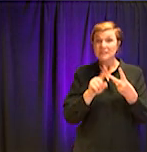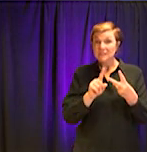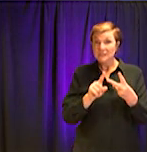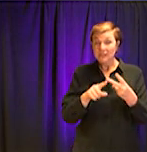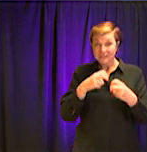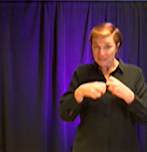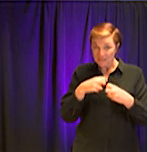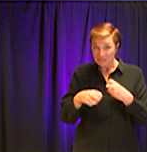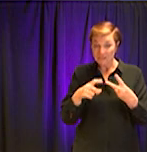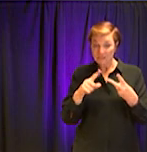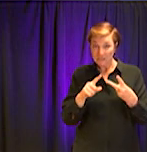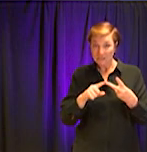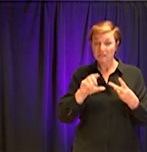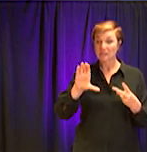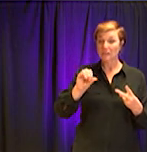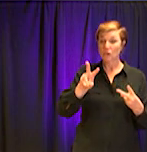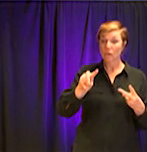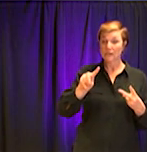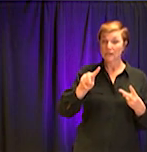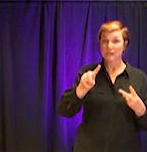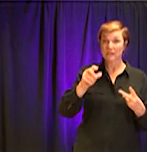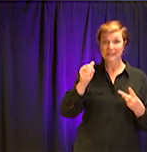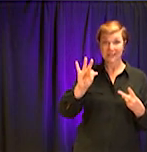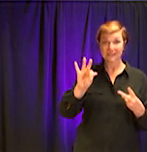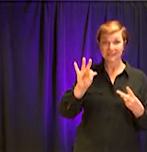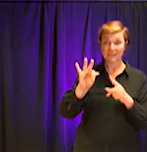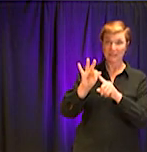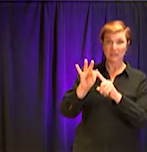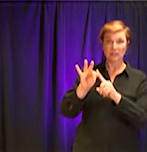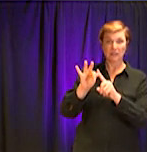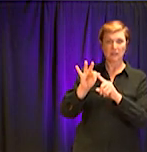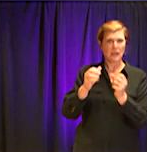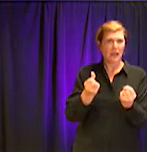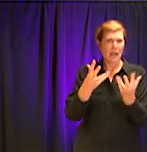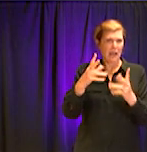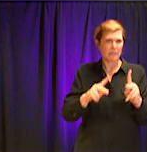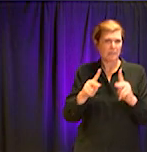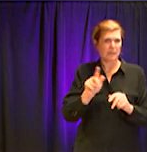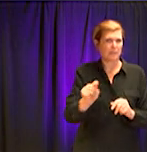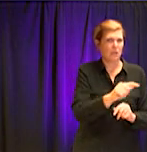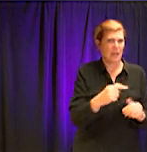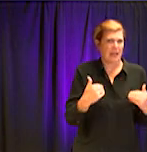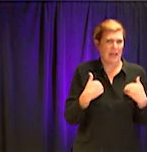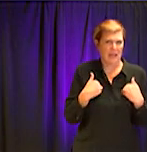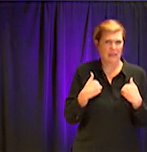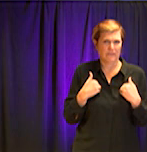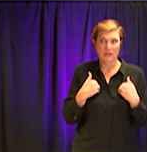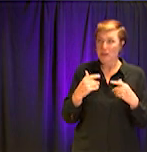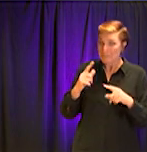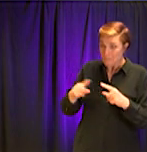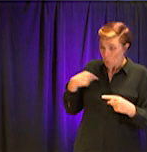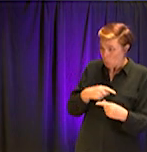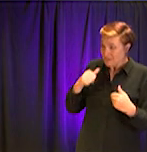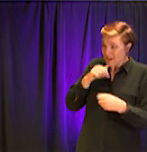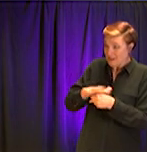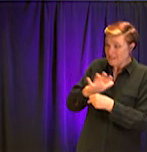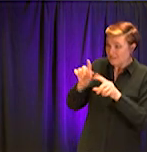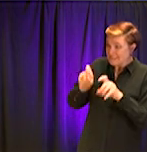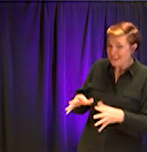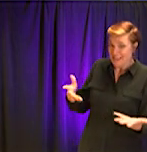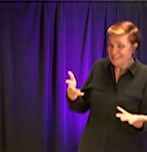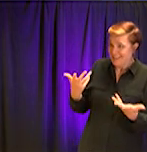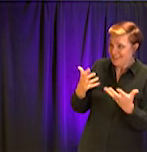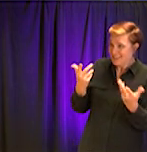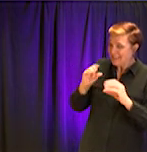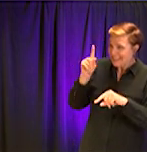widespread COVID-19, um, is in our community. And it's hard to tell if you don't, if you don't have tests, you don't know how many people have it. It's hard to tell.